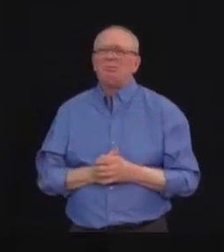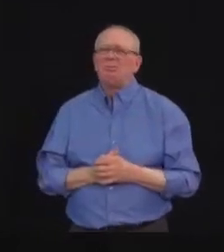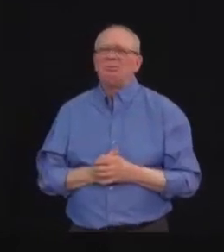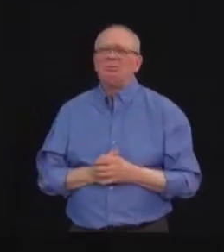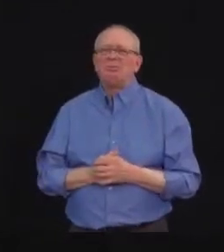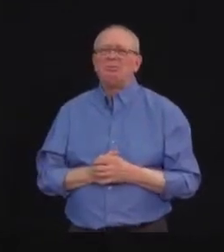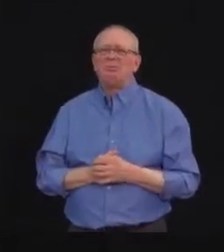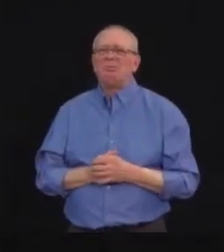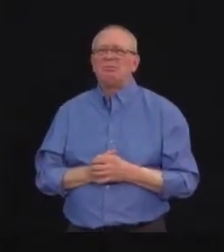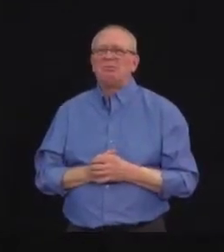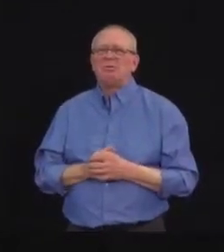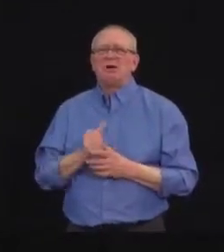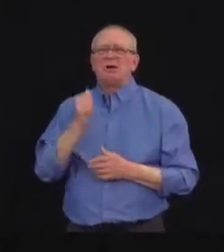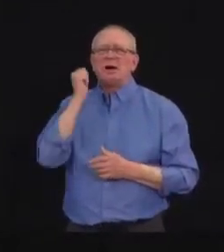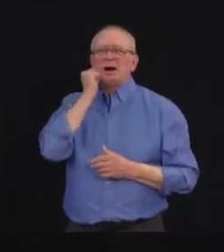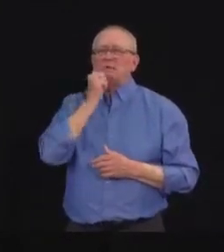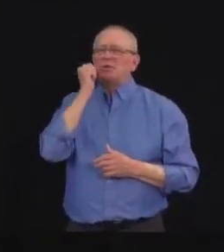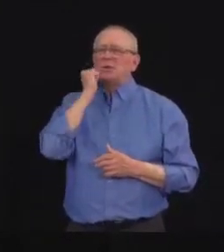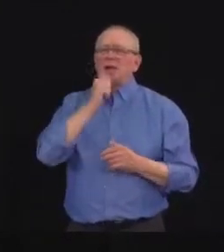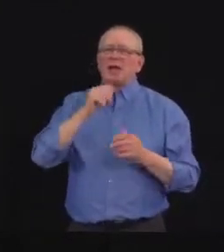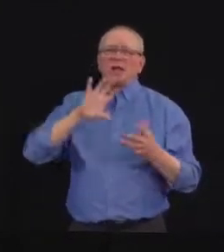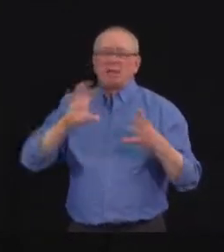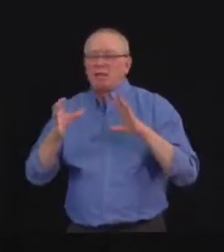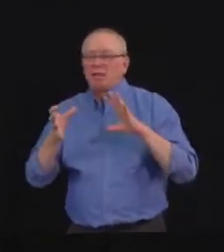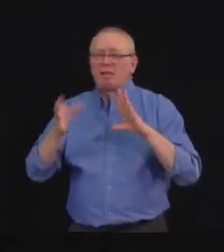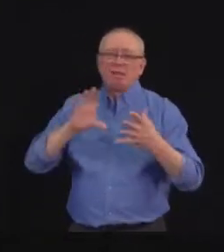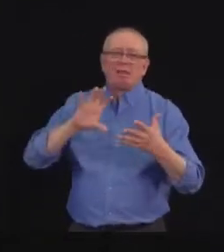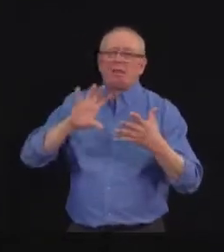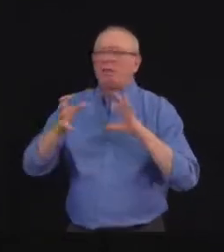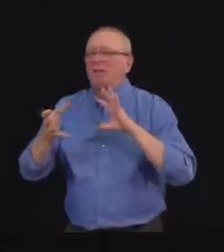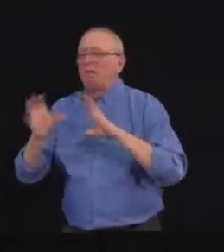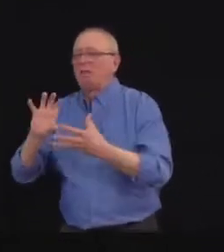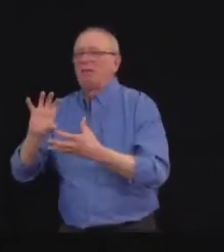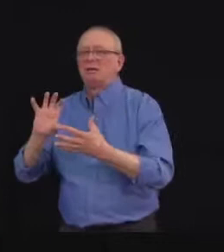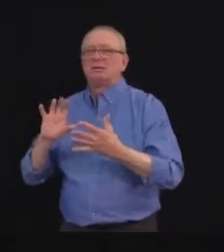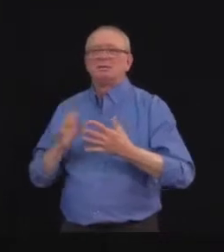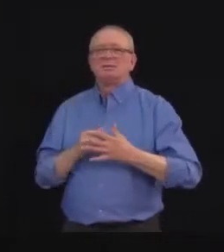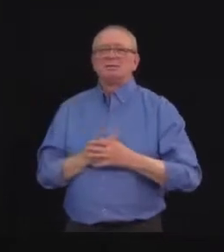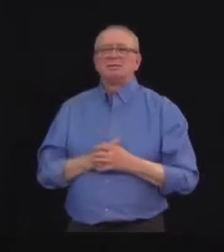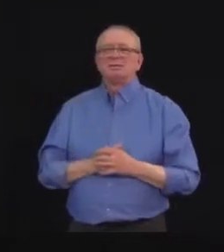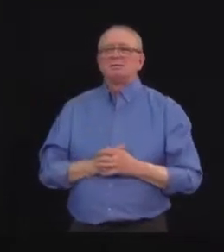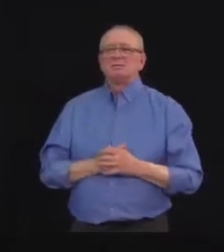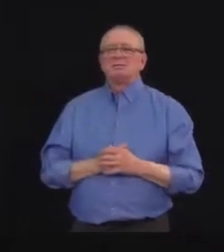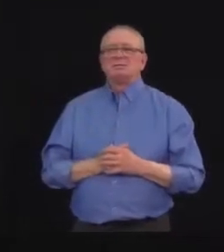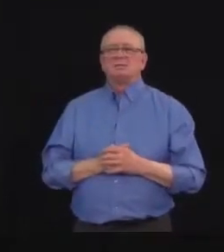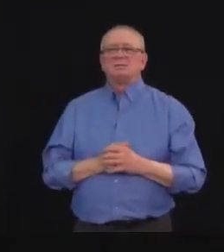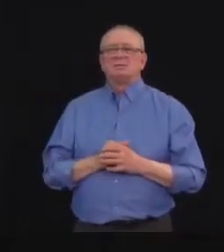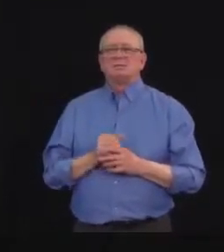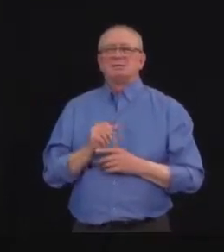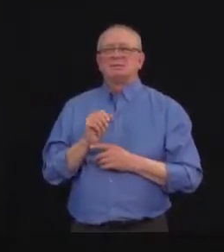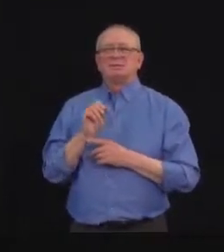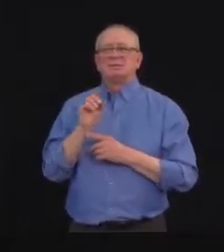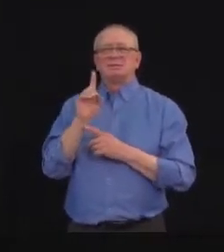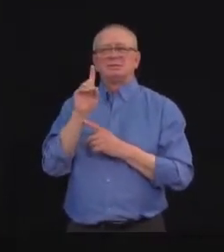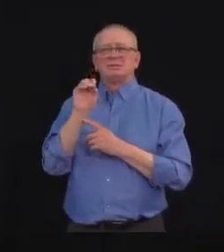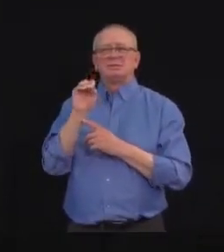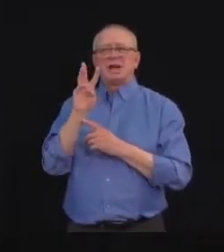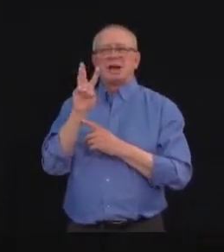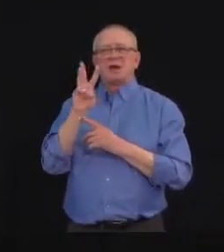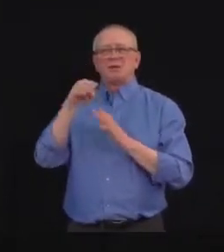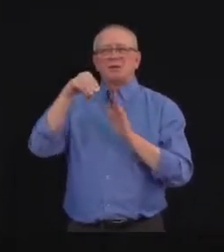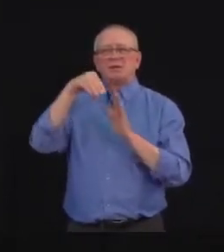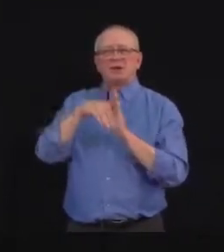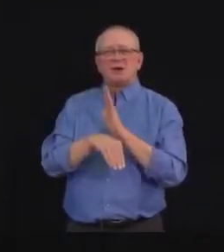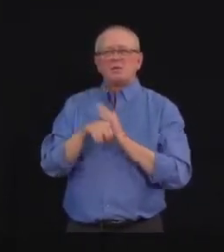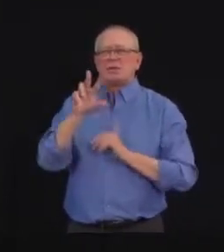it's hard to follow from day to day. But at least at one point, the Dow was down by over 30%, the TSX by